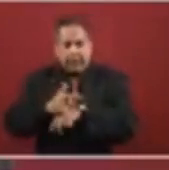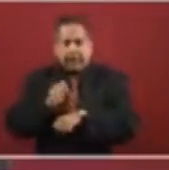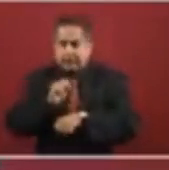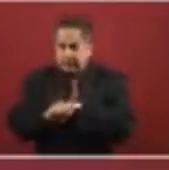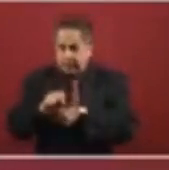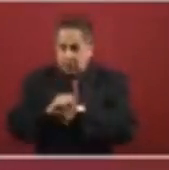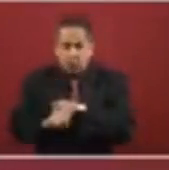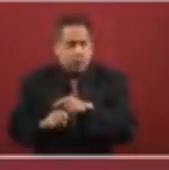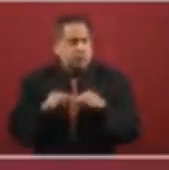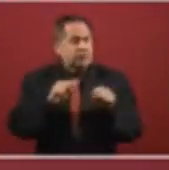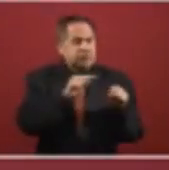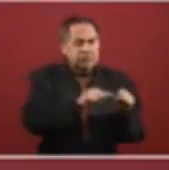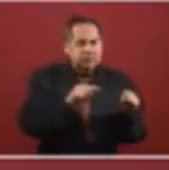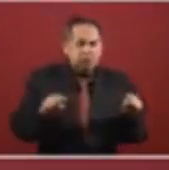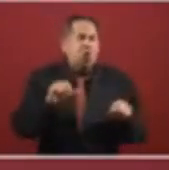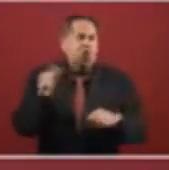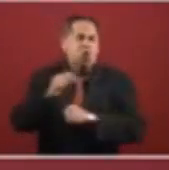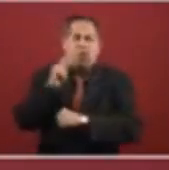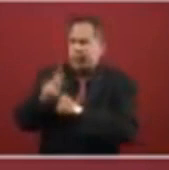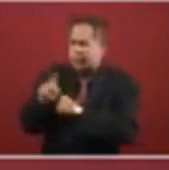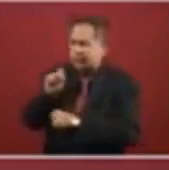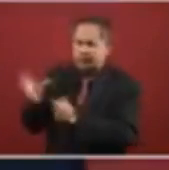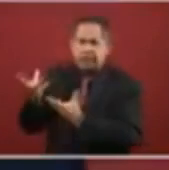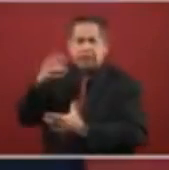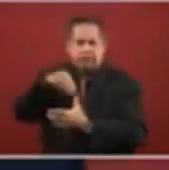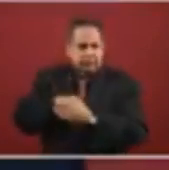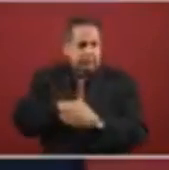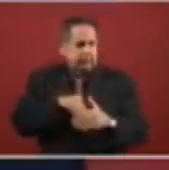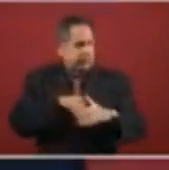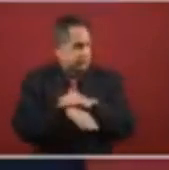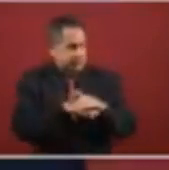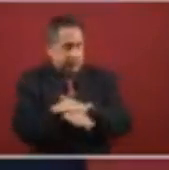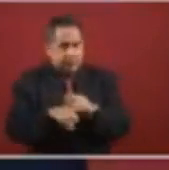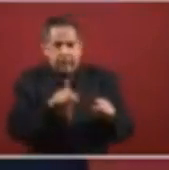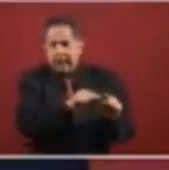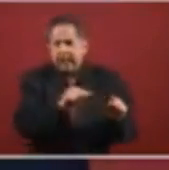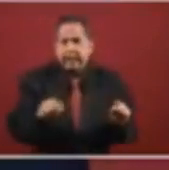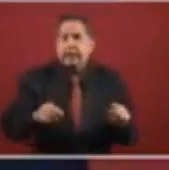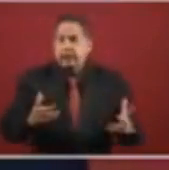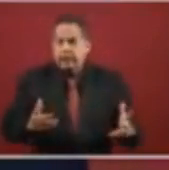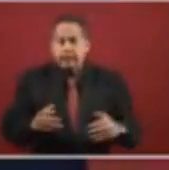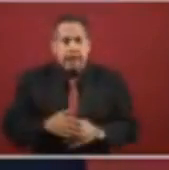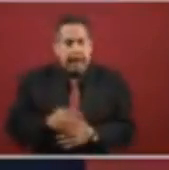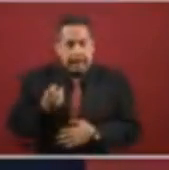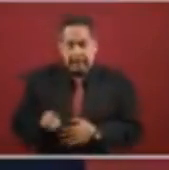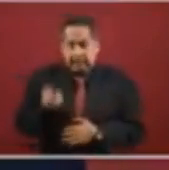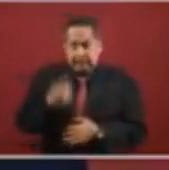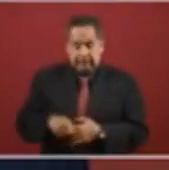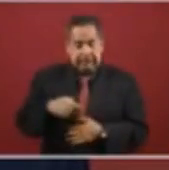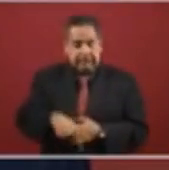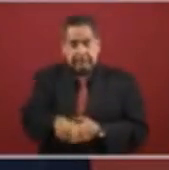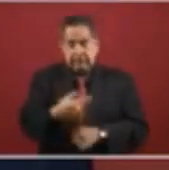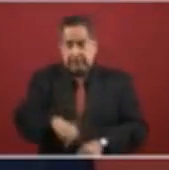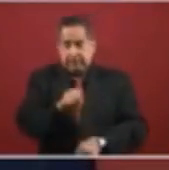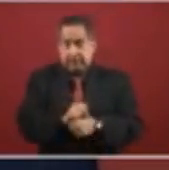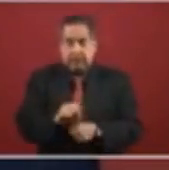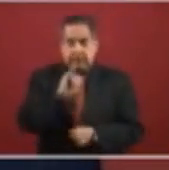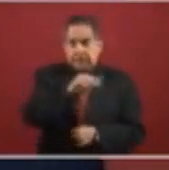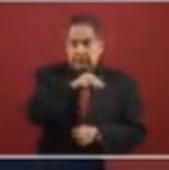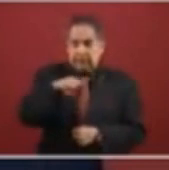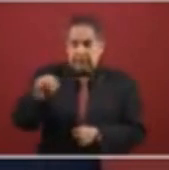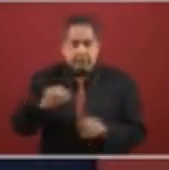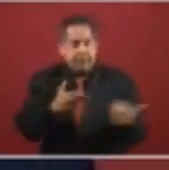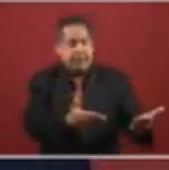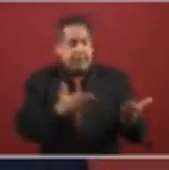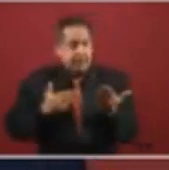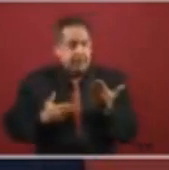Guatemala and El Salvador and other countries. So they ordered that this week the Institute of Immigration